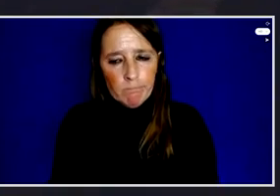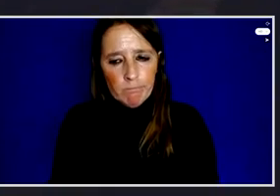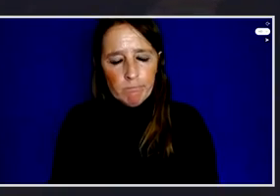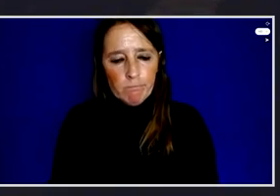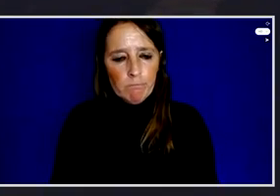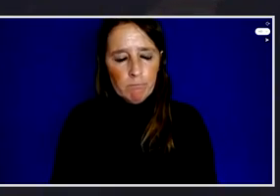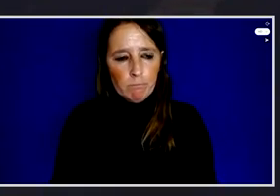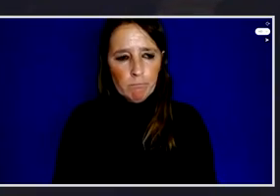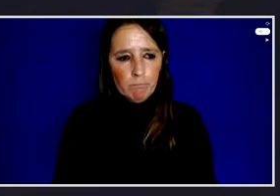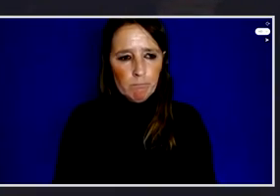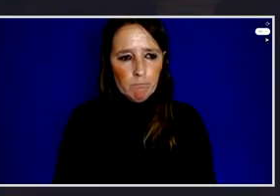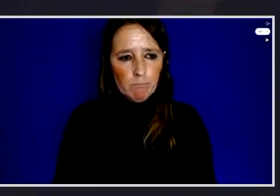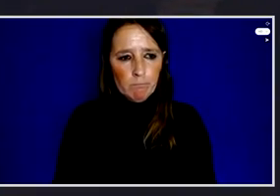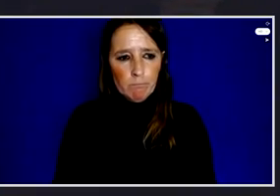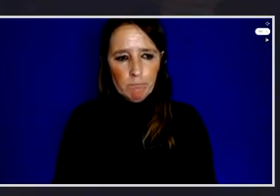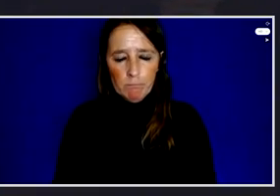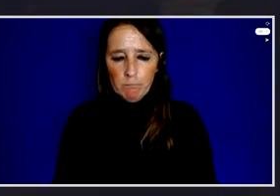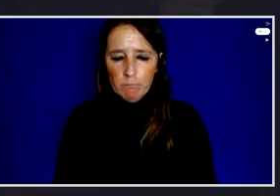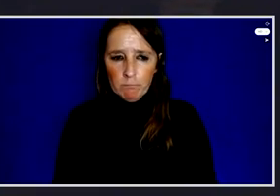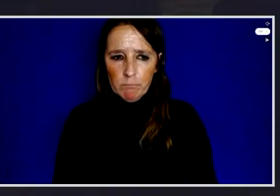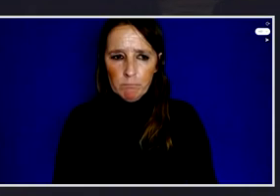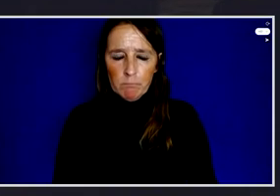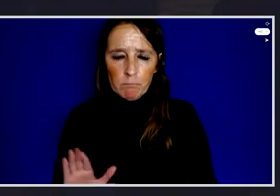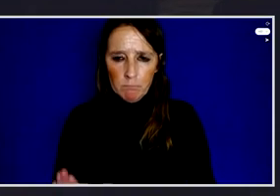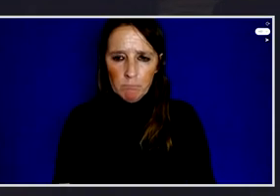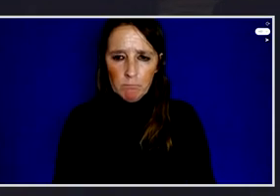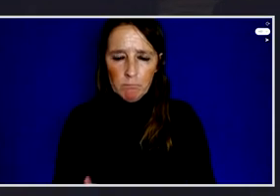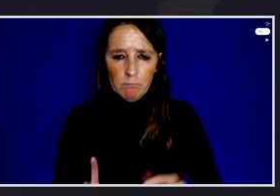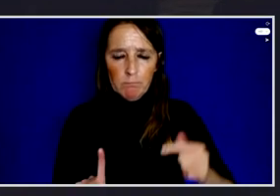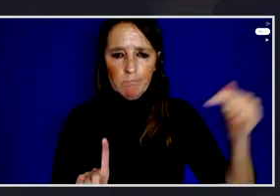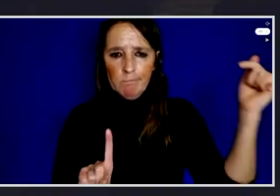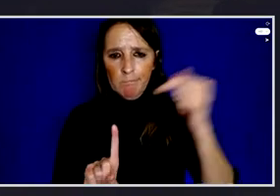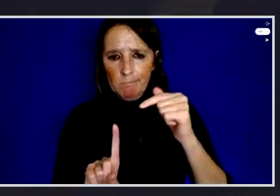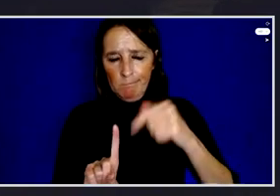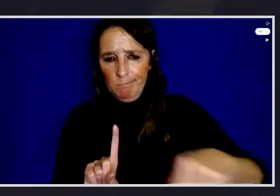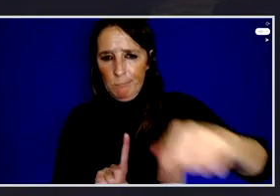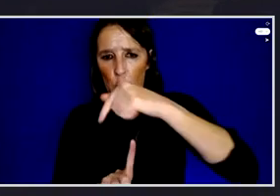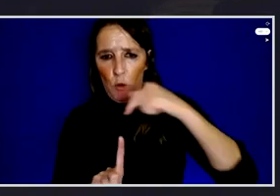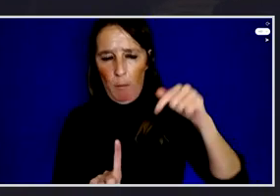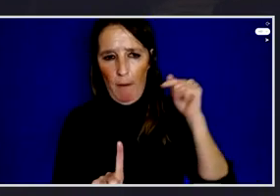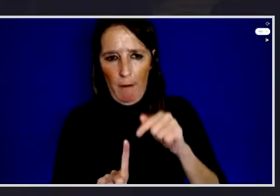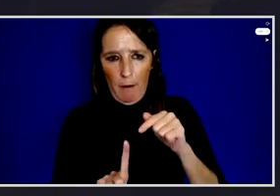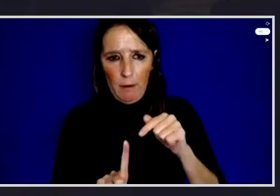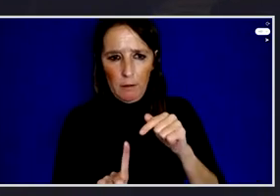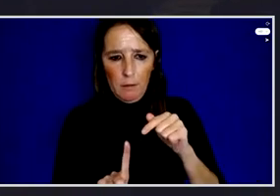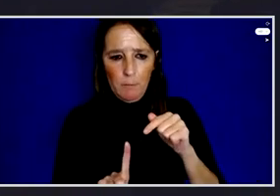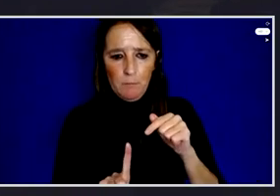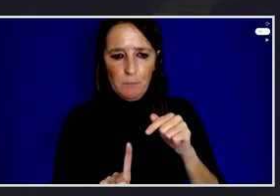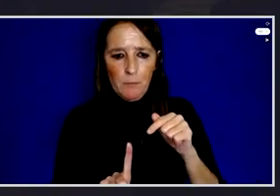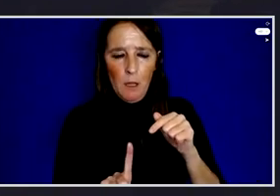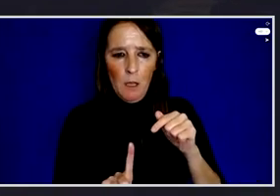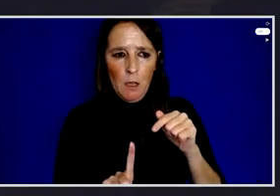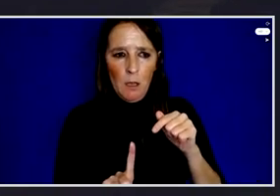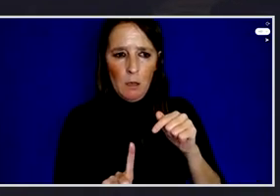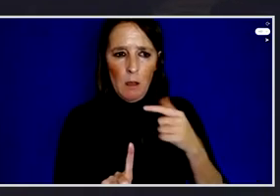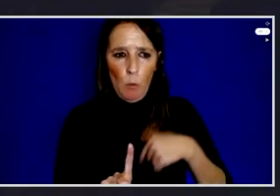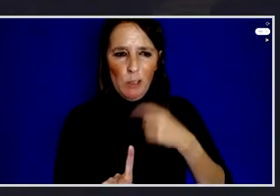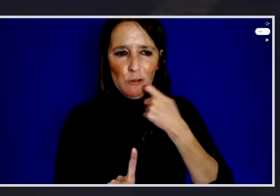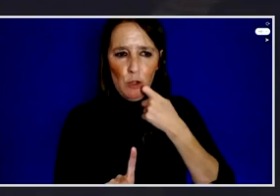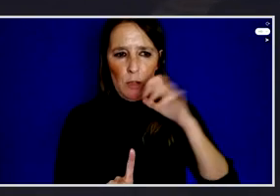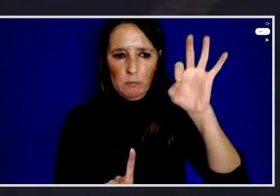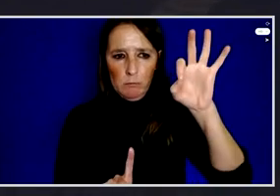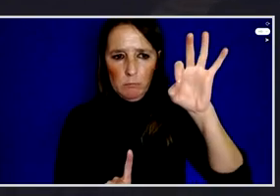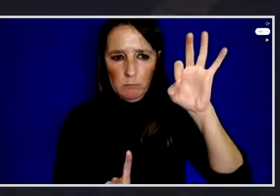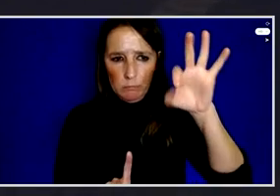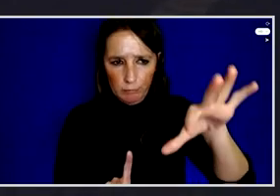So, I want to come back to something that Rosina started us on and that is the fact that you've